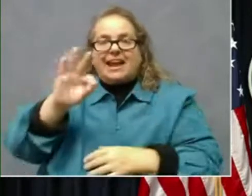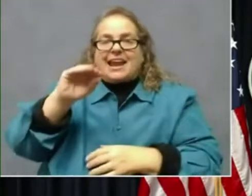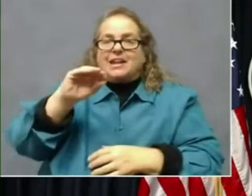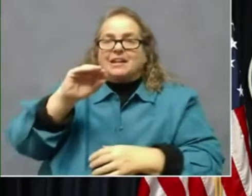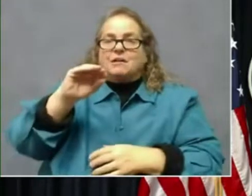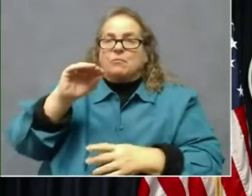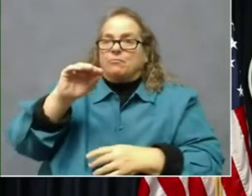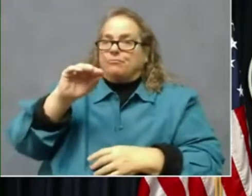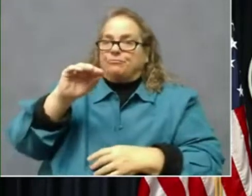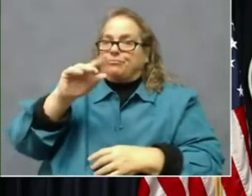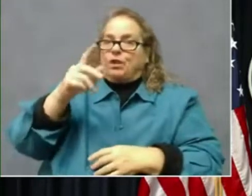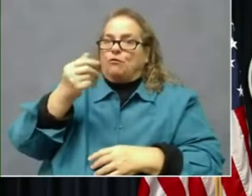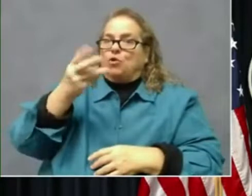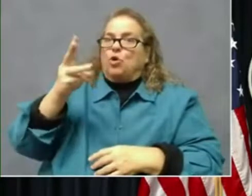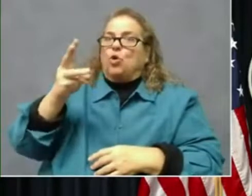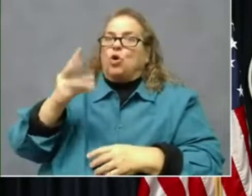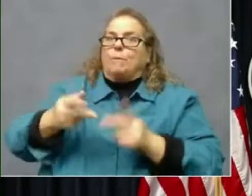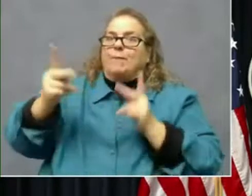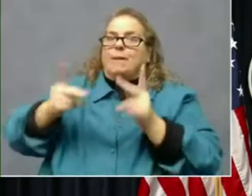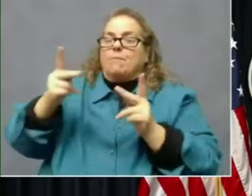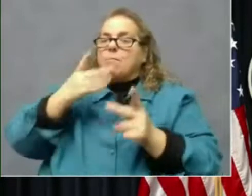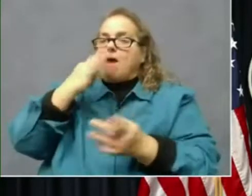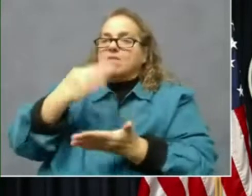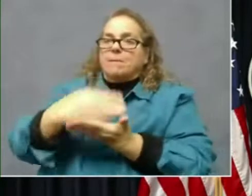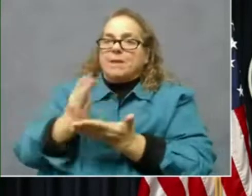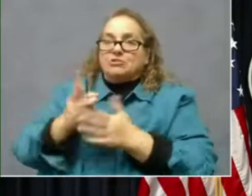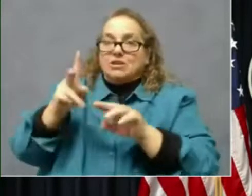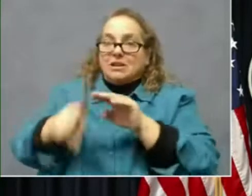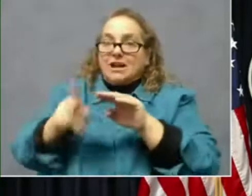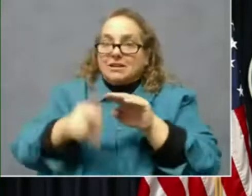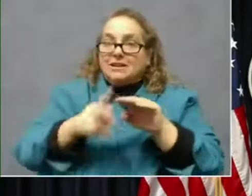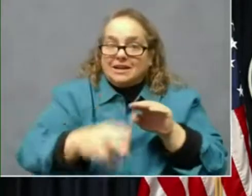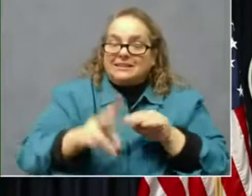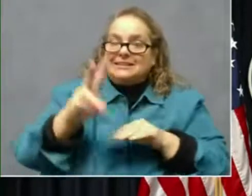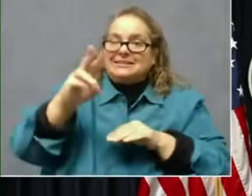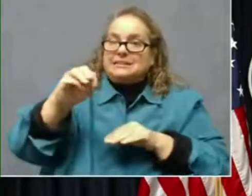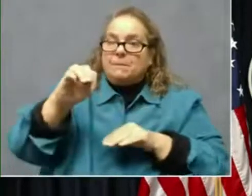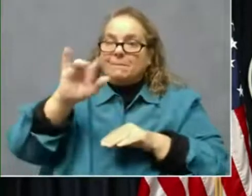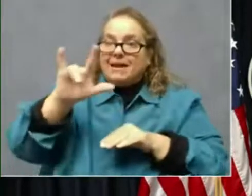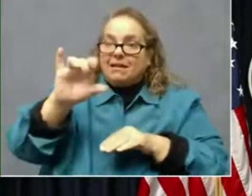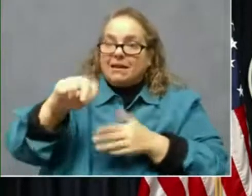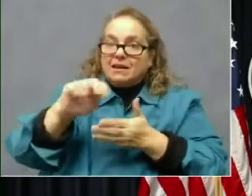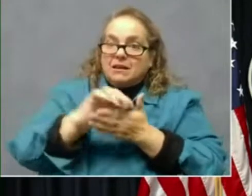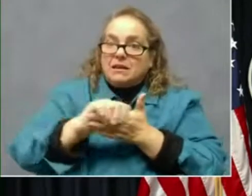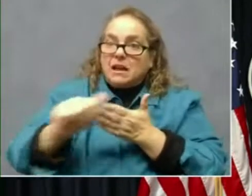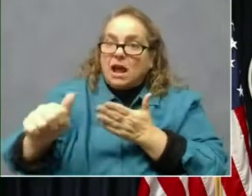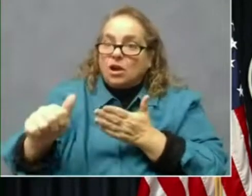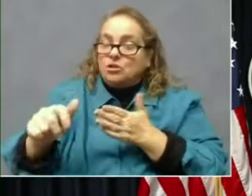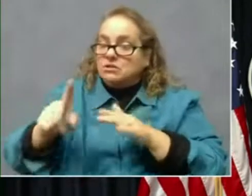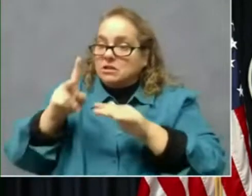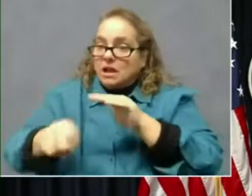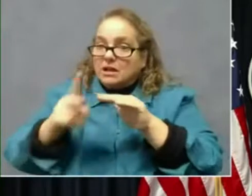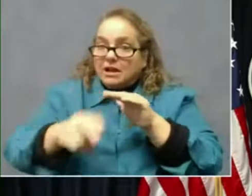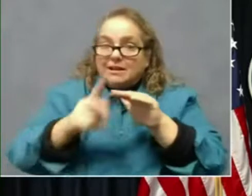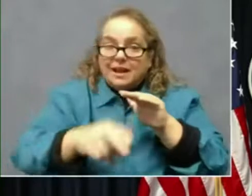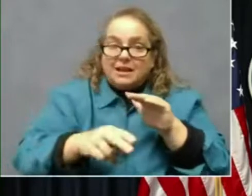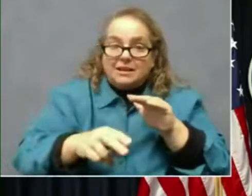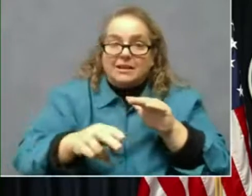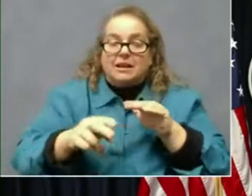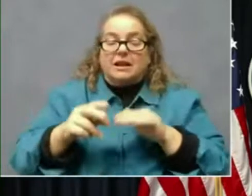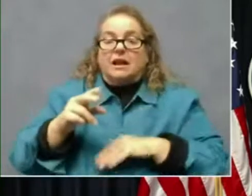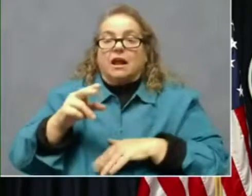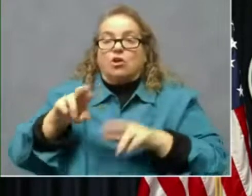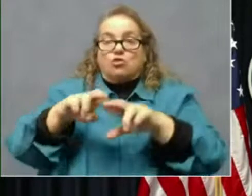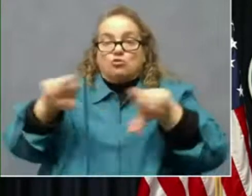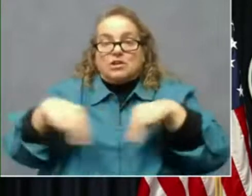of past budget cuts, $16 million less going to the office and, and huge numbers of regional offices closed.